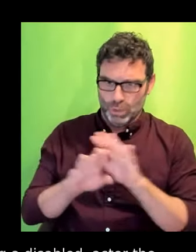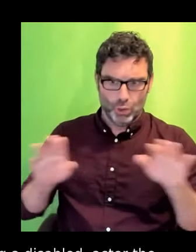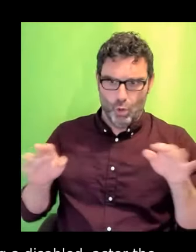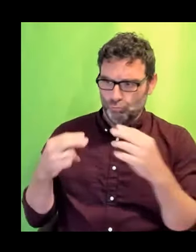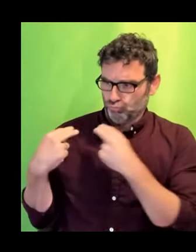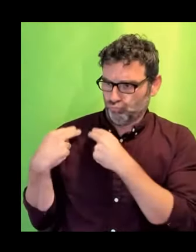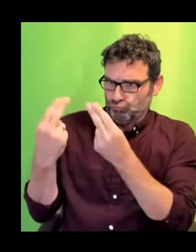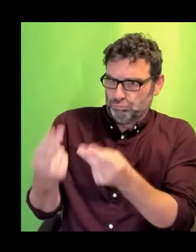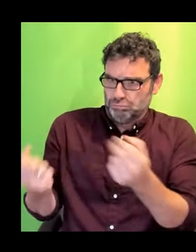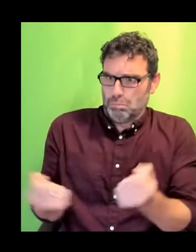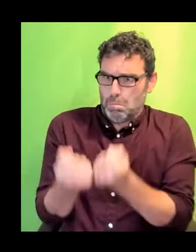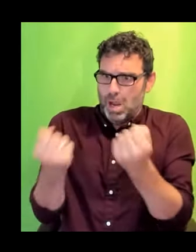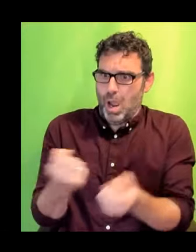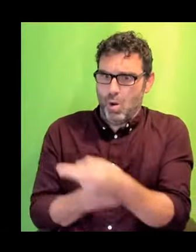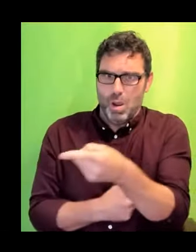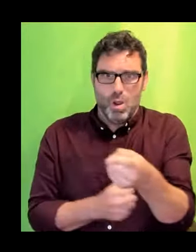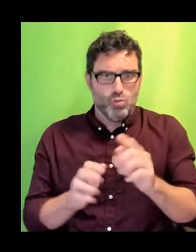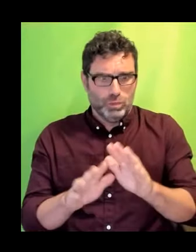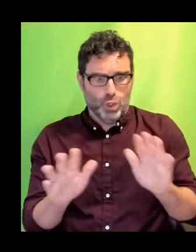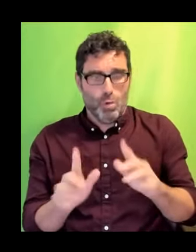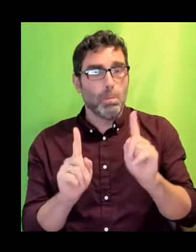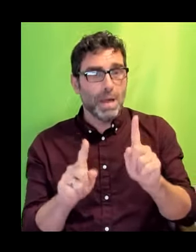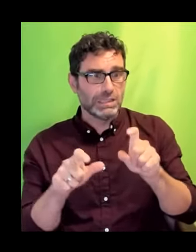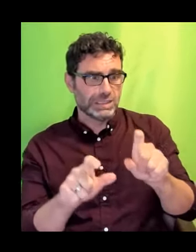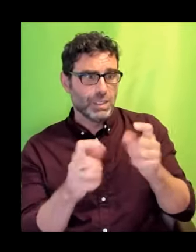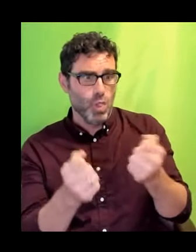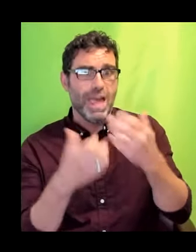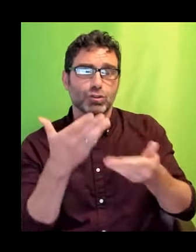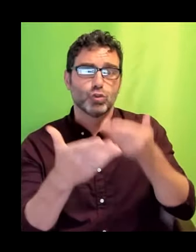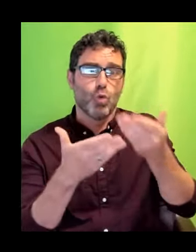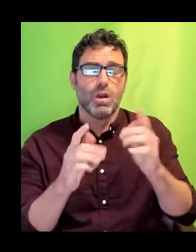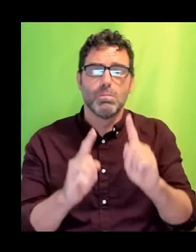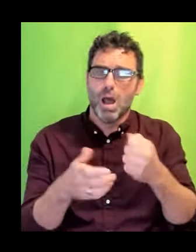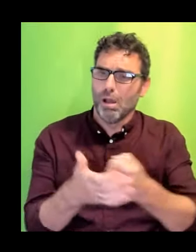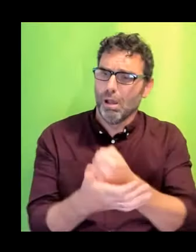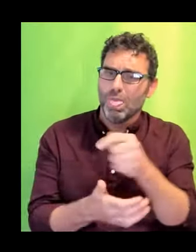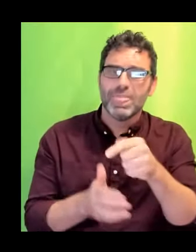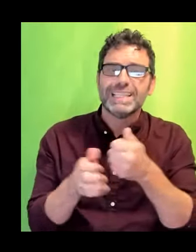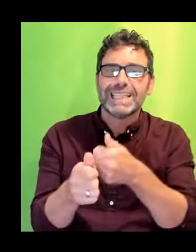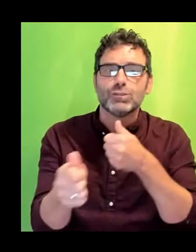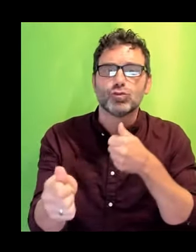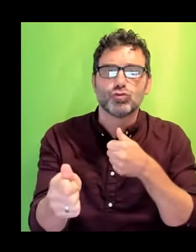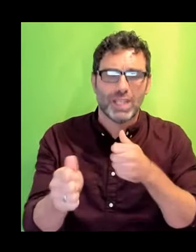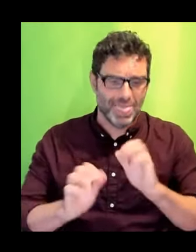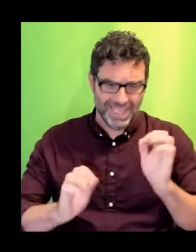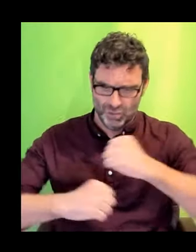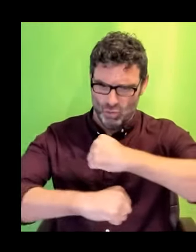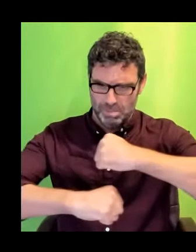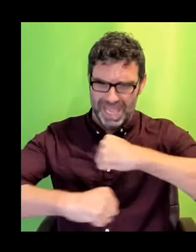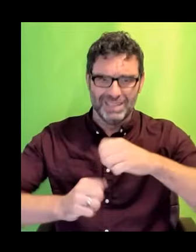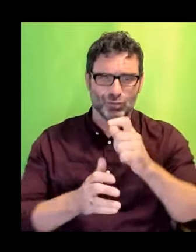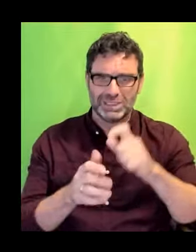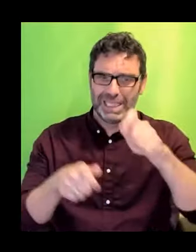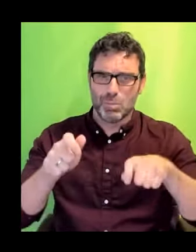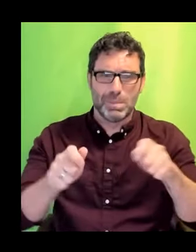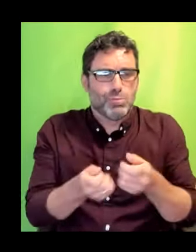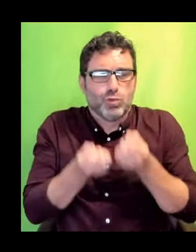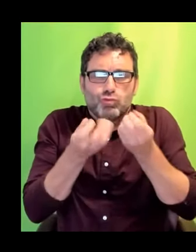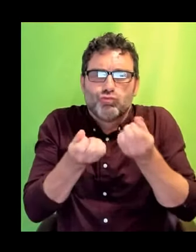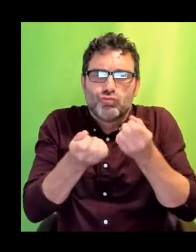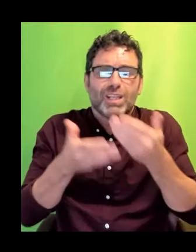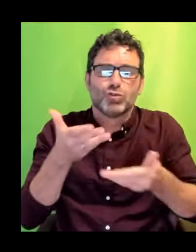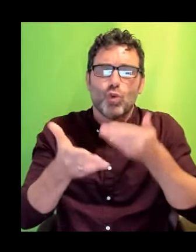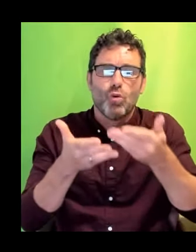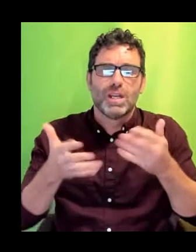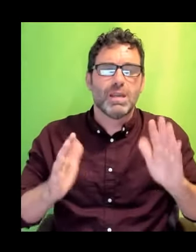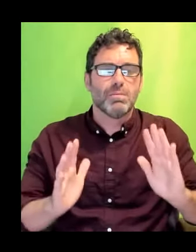people aren't employed to tell disabled stories. I haven't found the equivalent figure for the UK, but the 2018 Ruderman white paper on